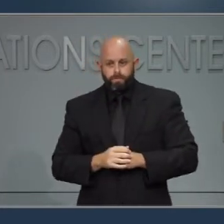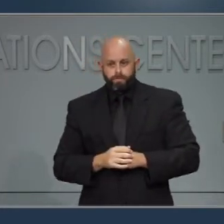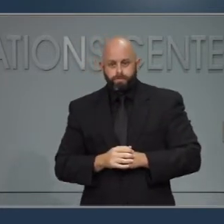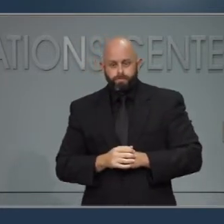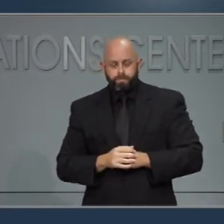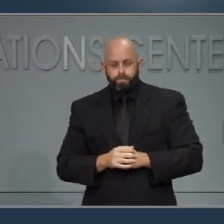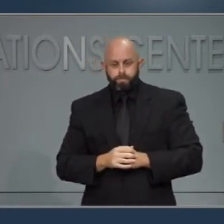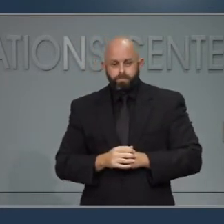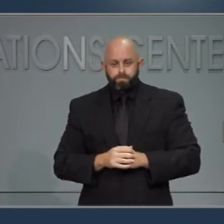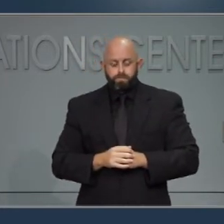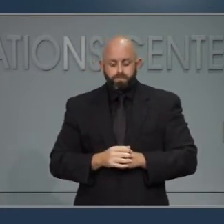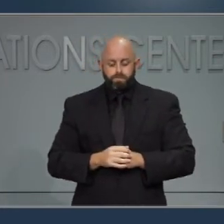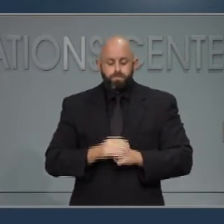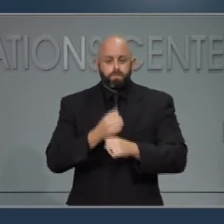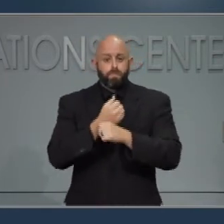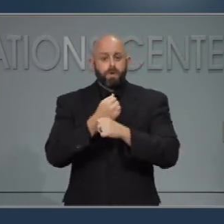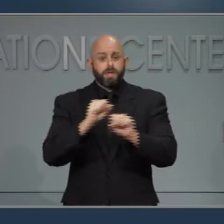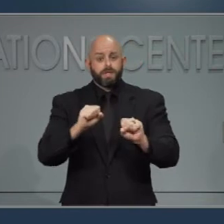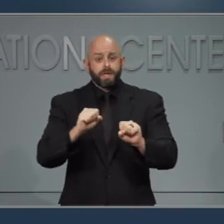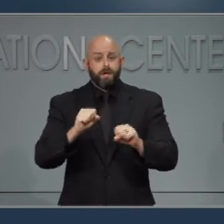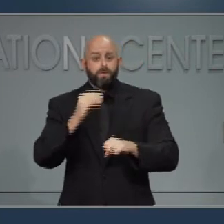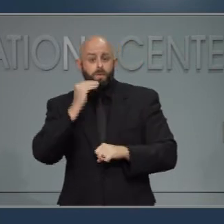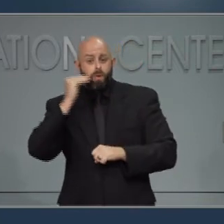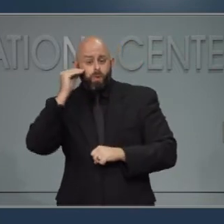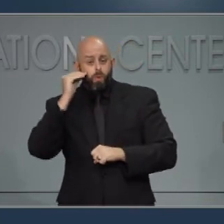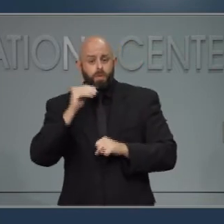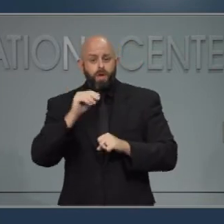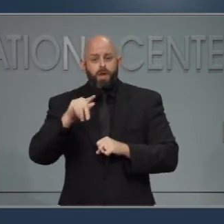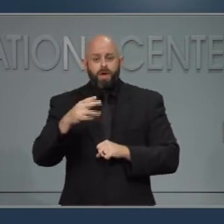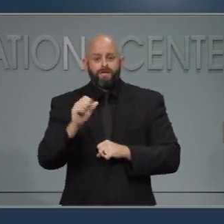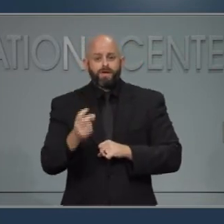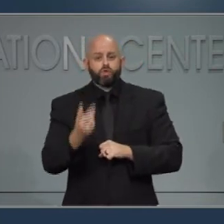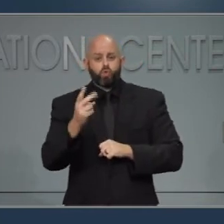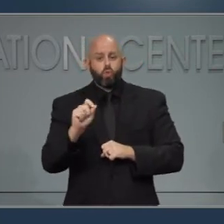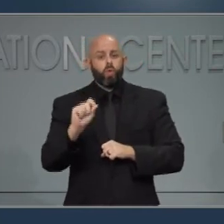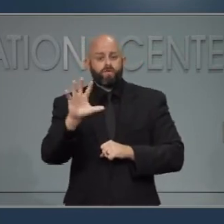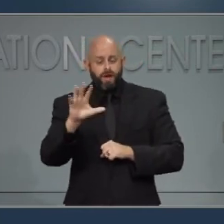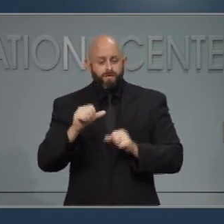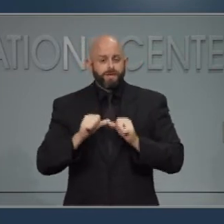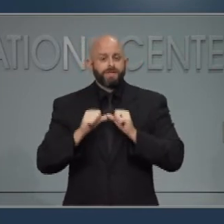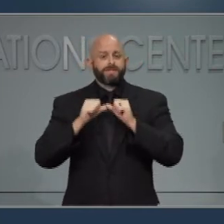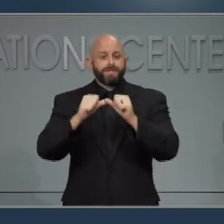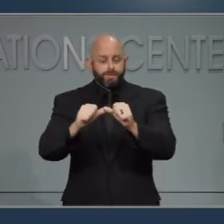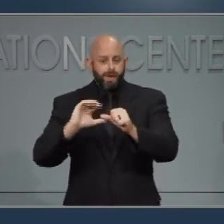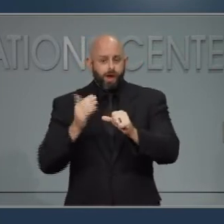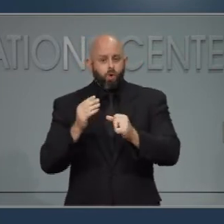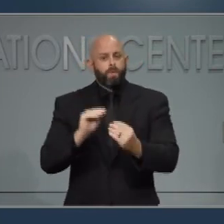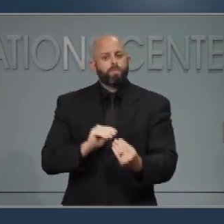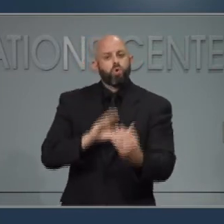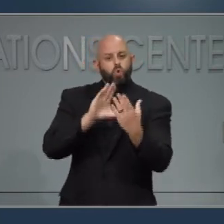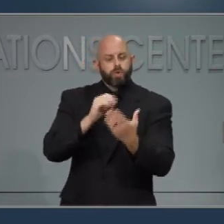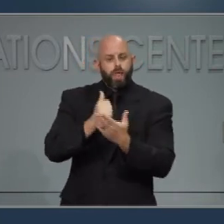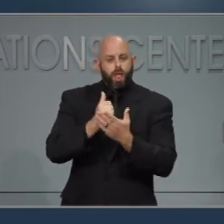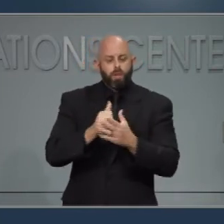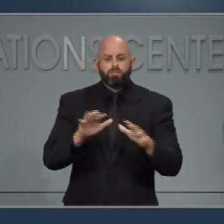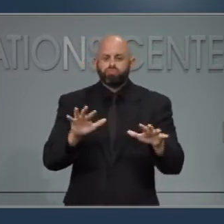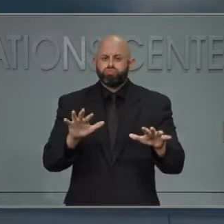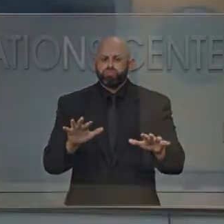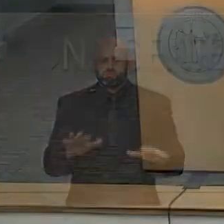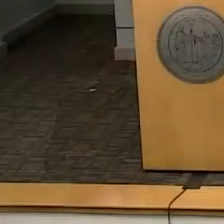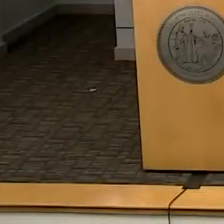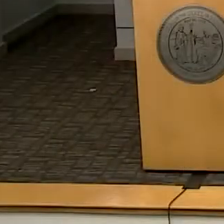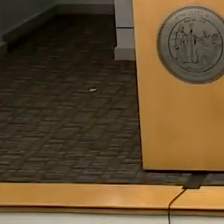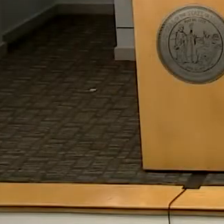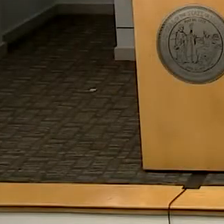Safer at home phase 2.5 continues our state's dimmer switch approach to easing some restrictions.